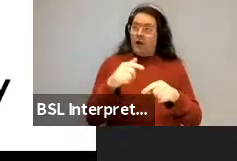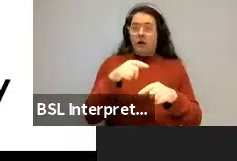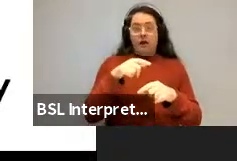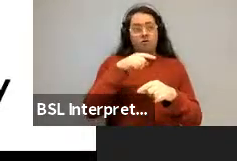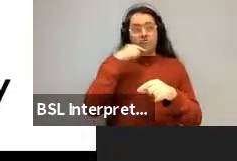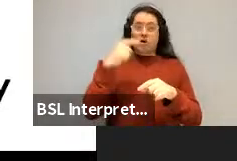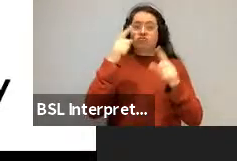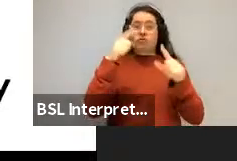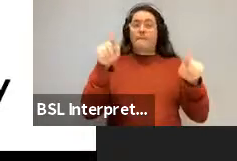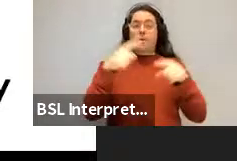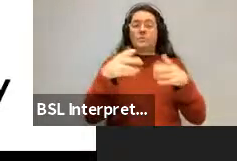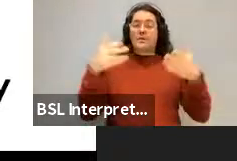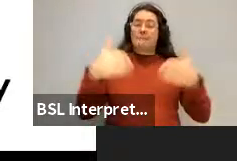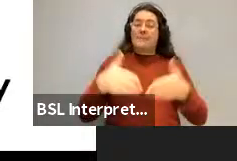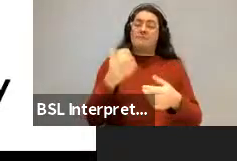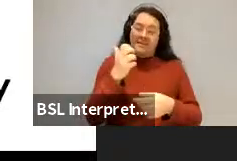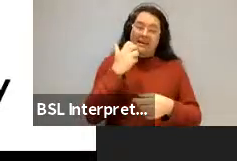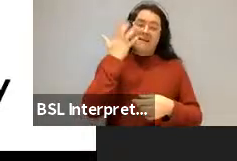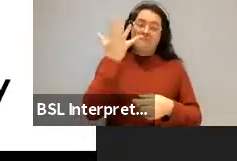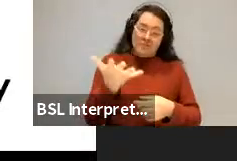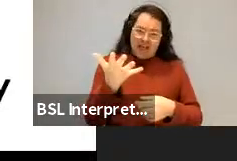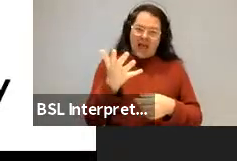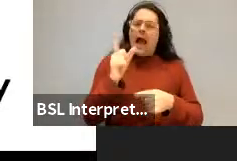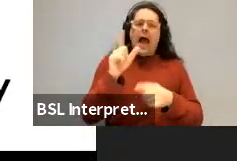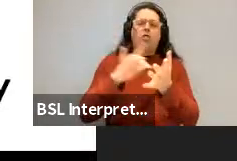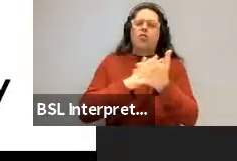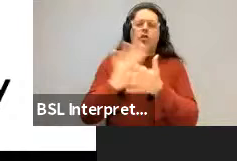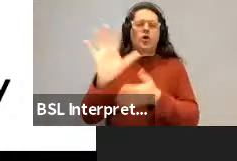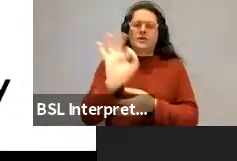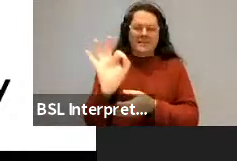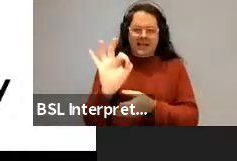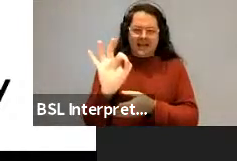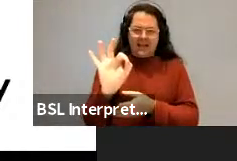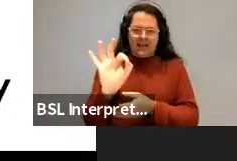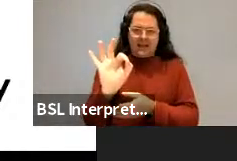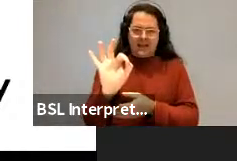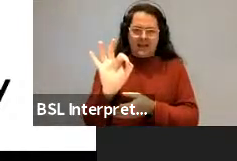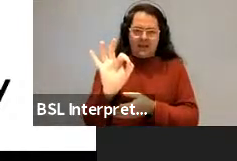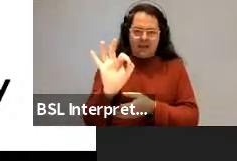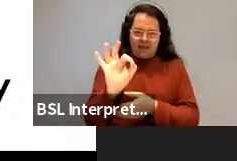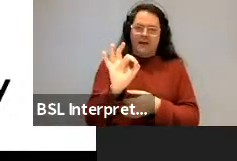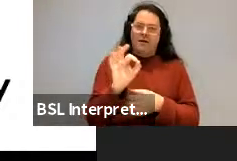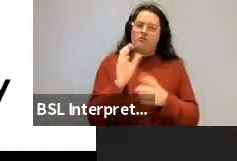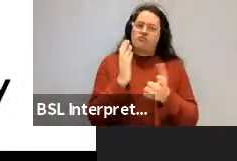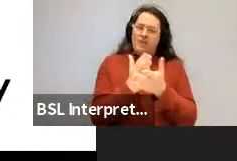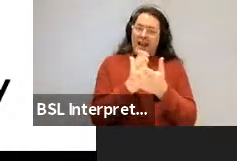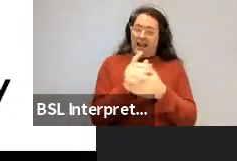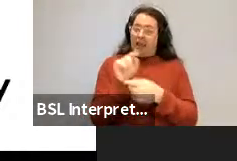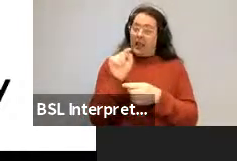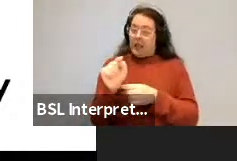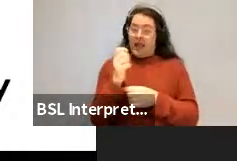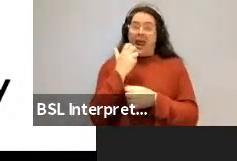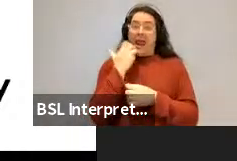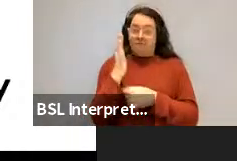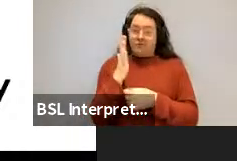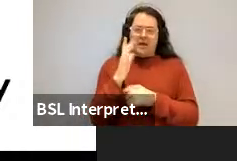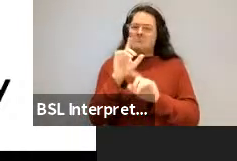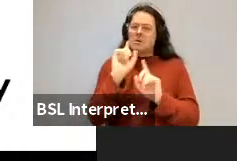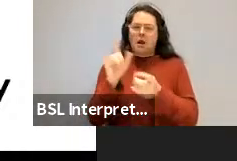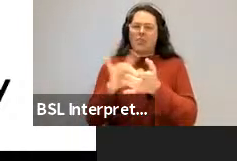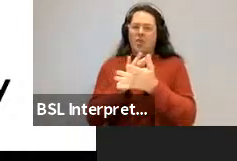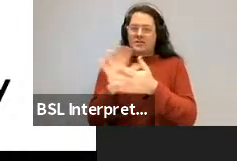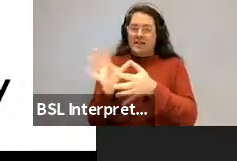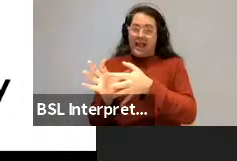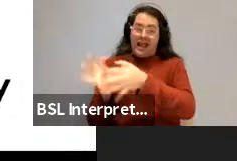except Thursday is funny, because even though I think it's funny because daily, except Thursday should go to visit. But the intent,